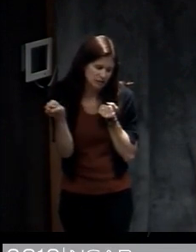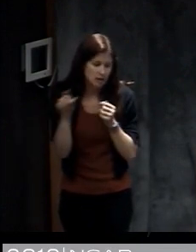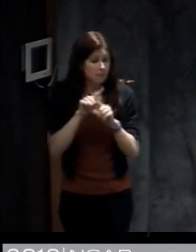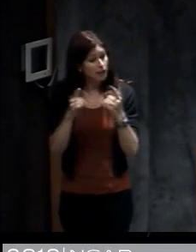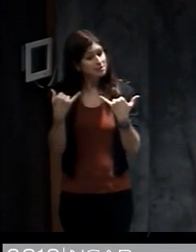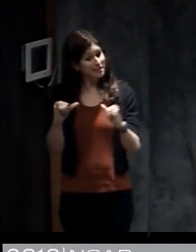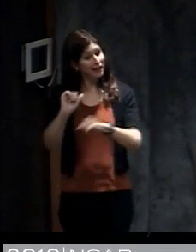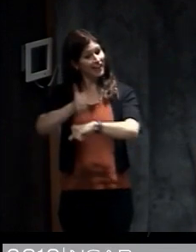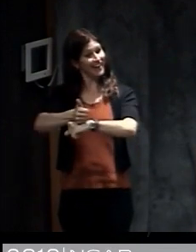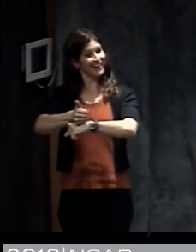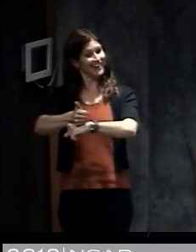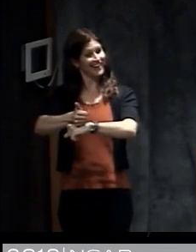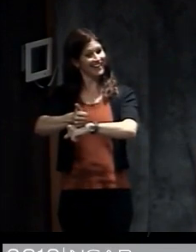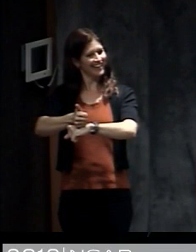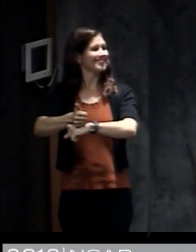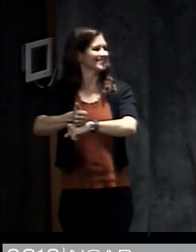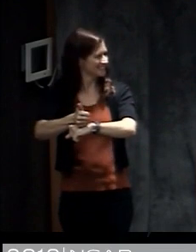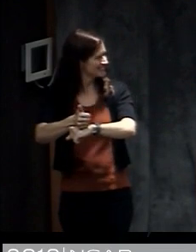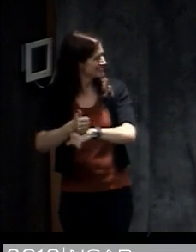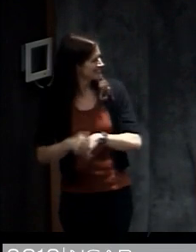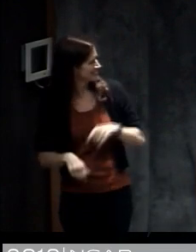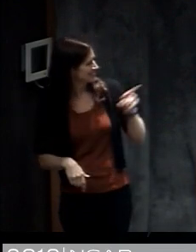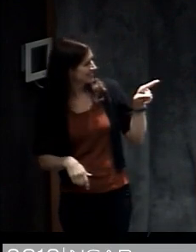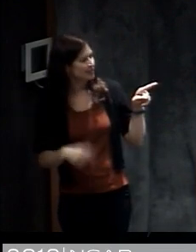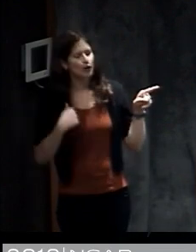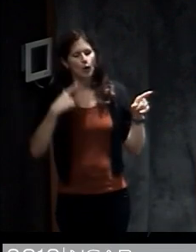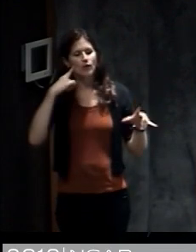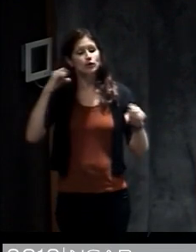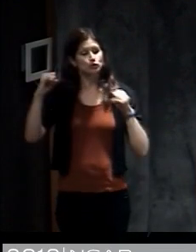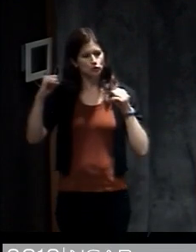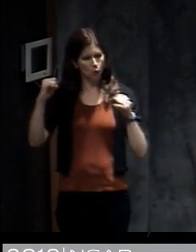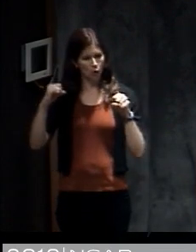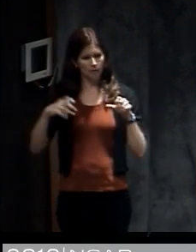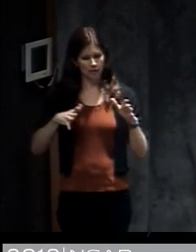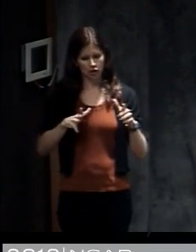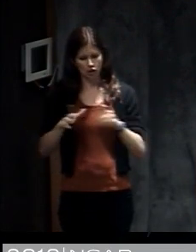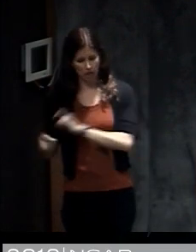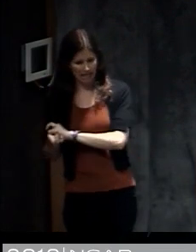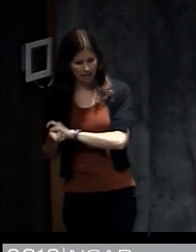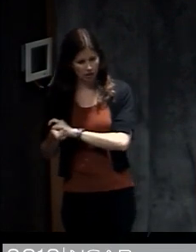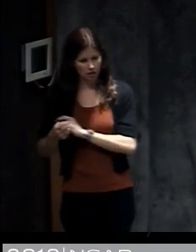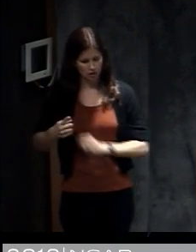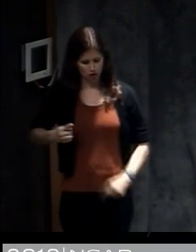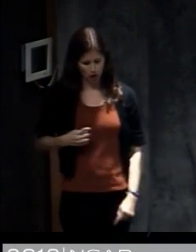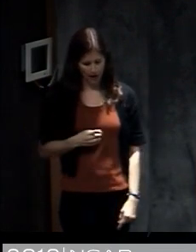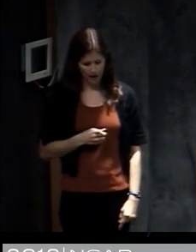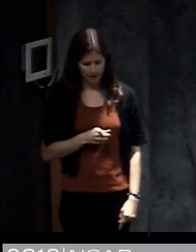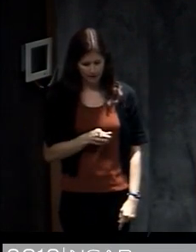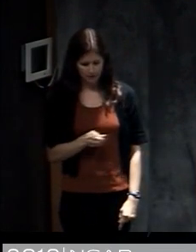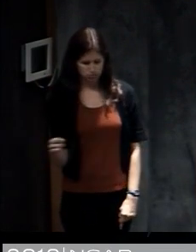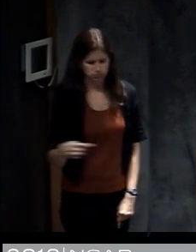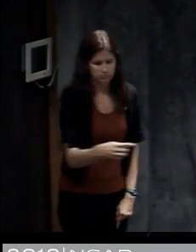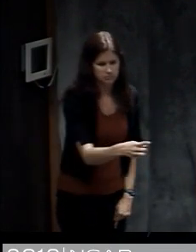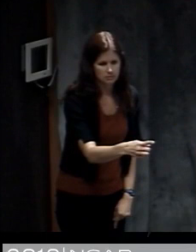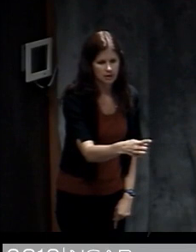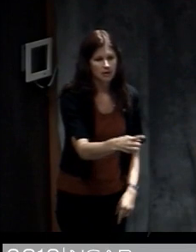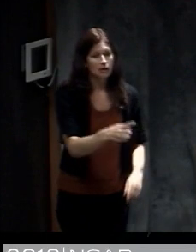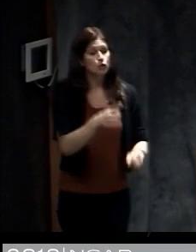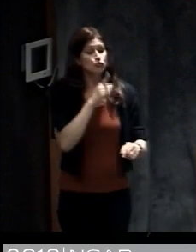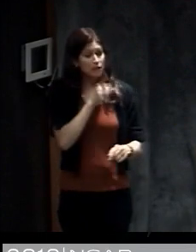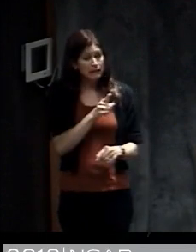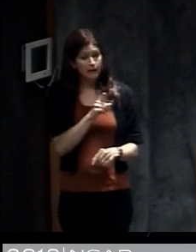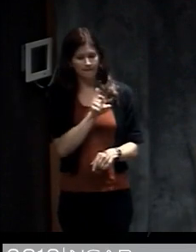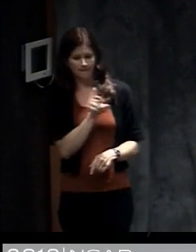it was still there. So what actually happened was the storm track changed a little bit. And this devastation happened further to the east.